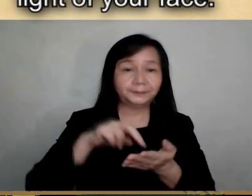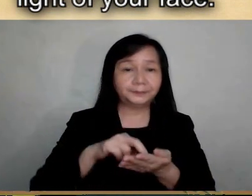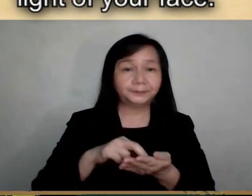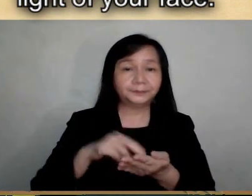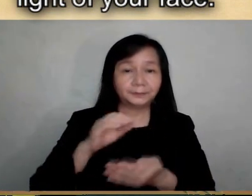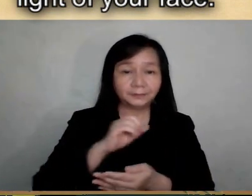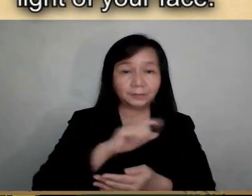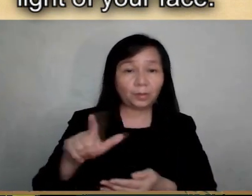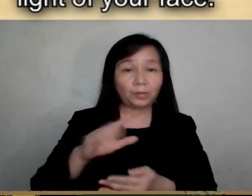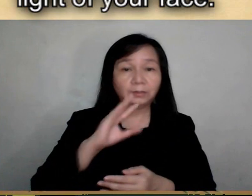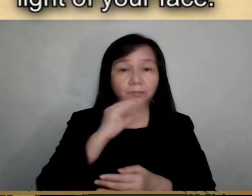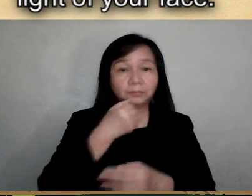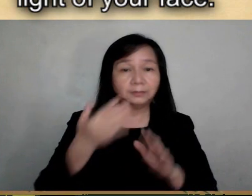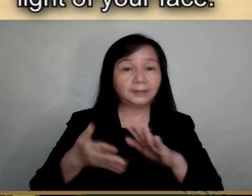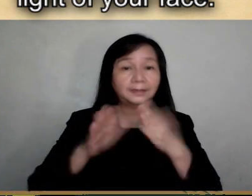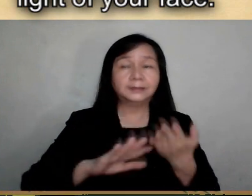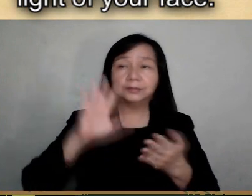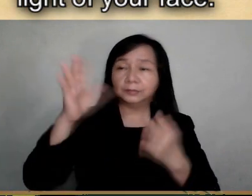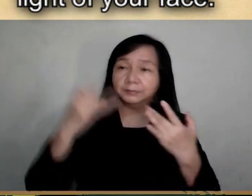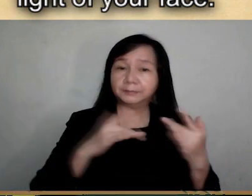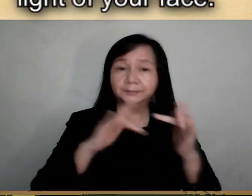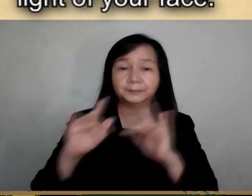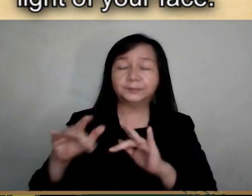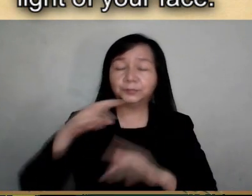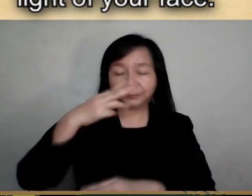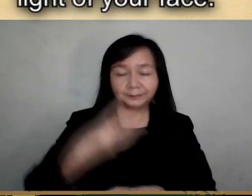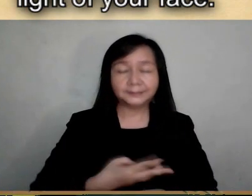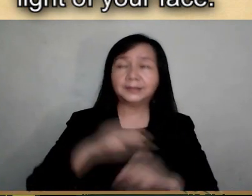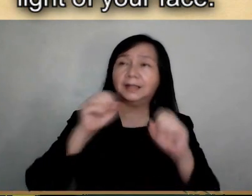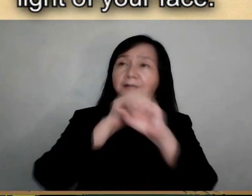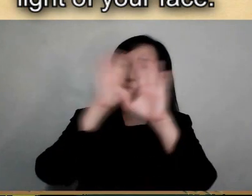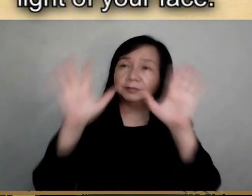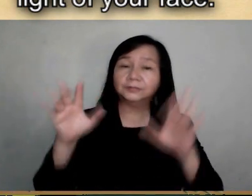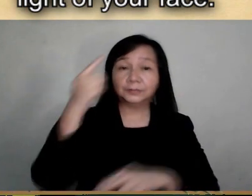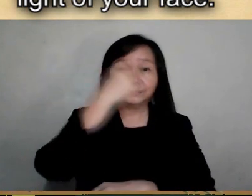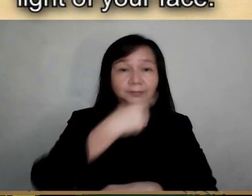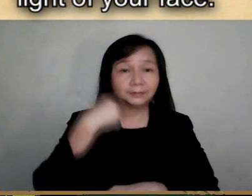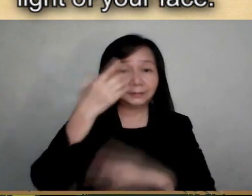And all who have died in your mercy, welcome them into the light of your face.